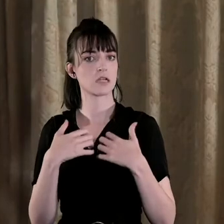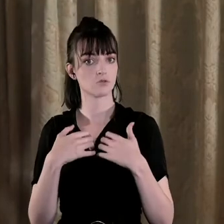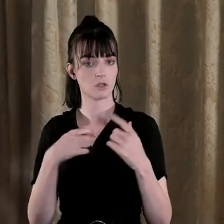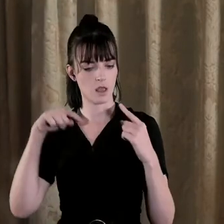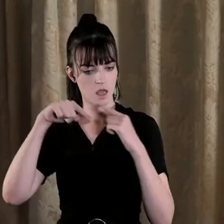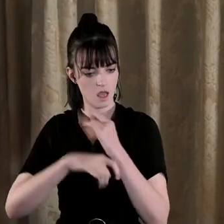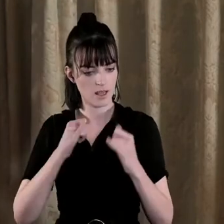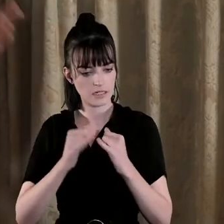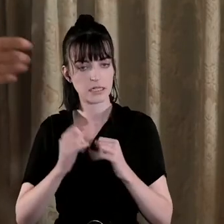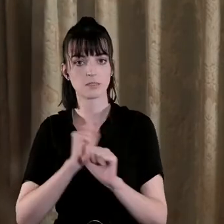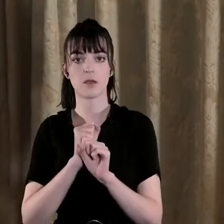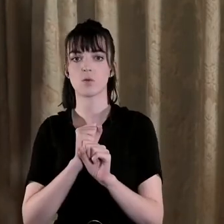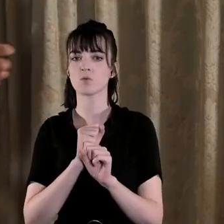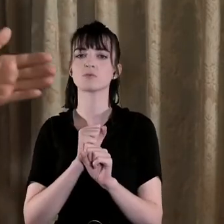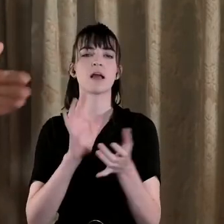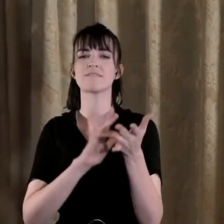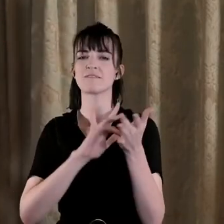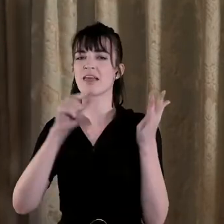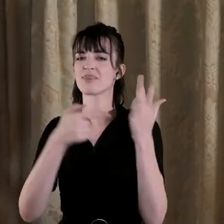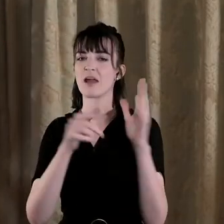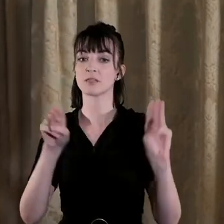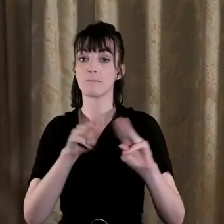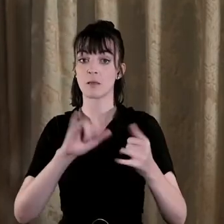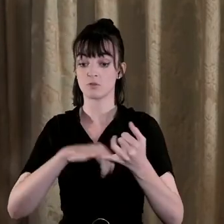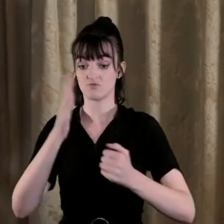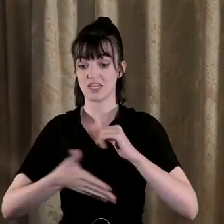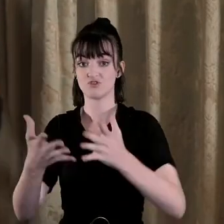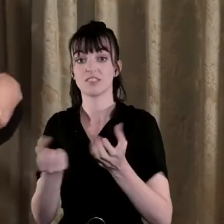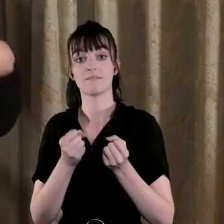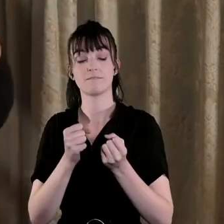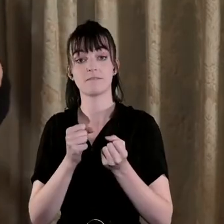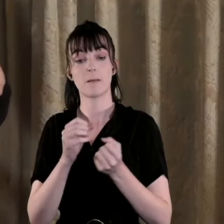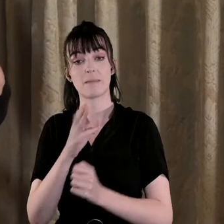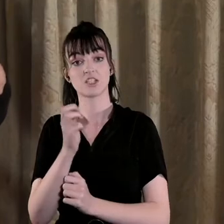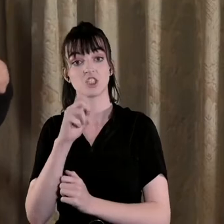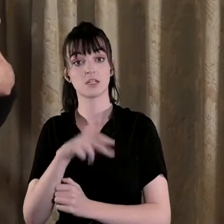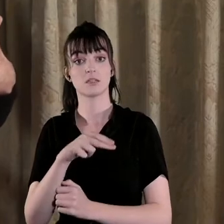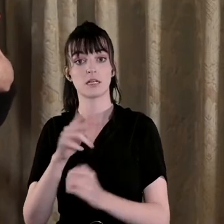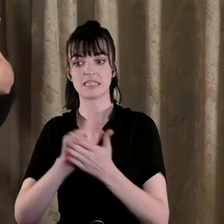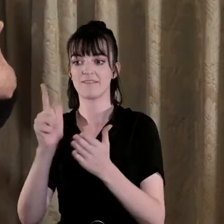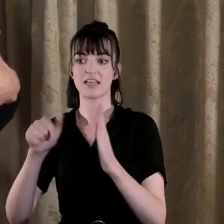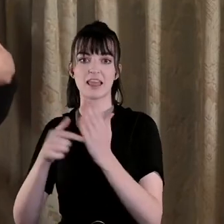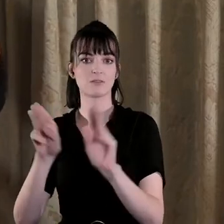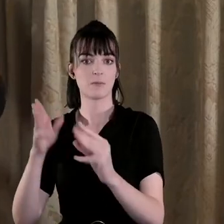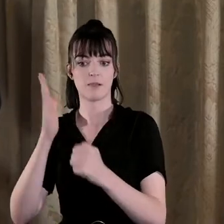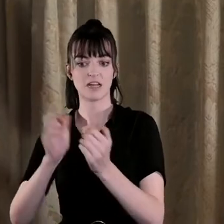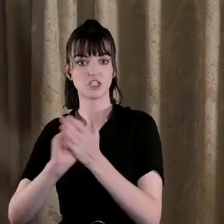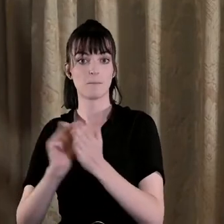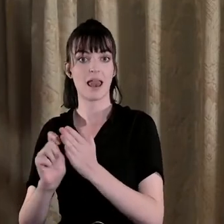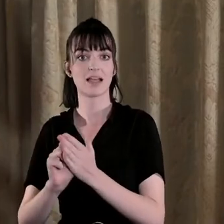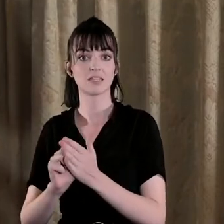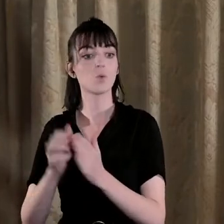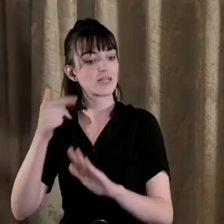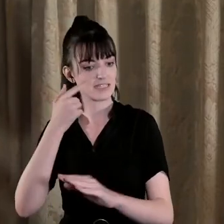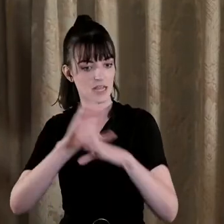the 15,000 or so people who got pensions but 70 or 80,000 people who applied you have a kind of a history of the lives they led after the